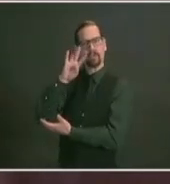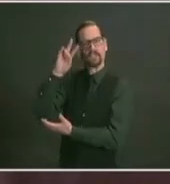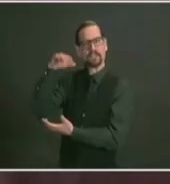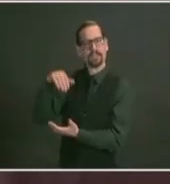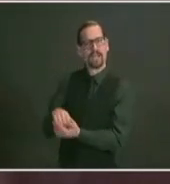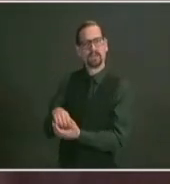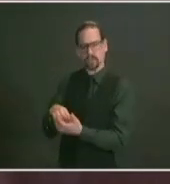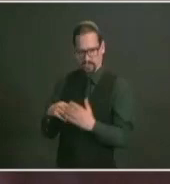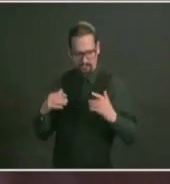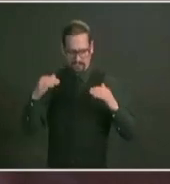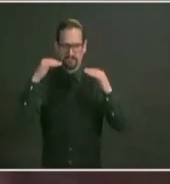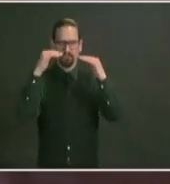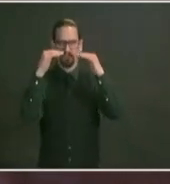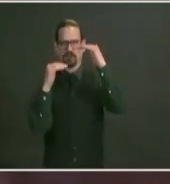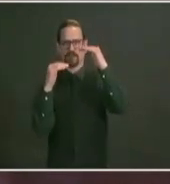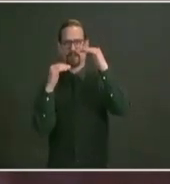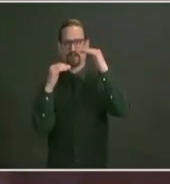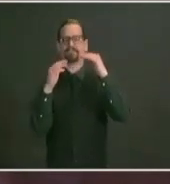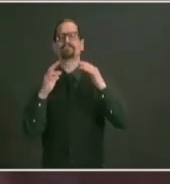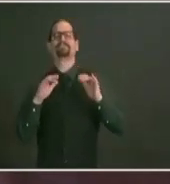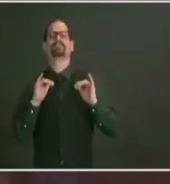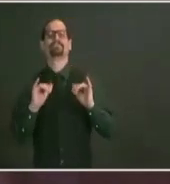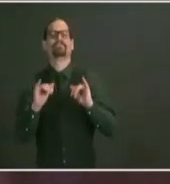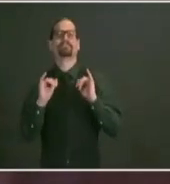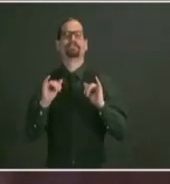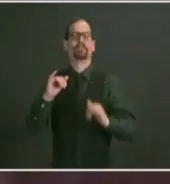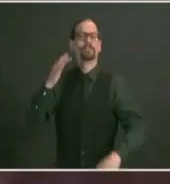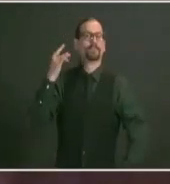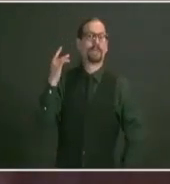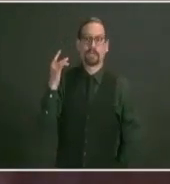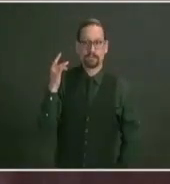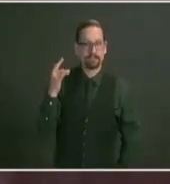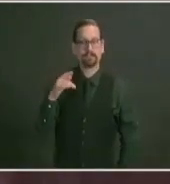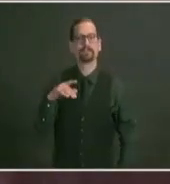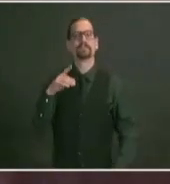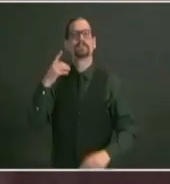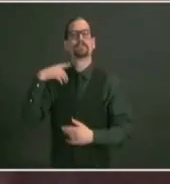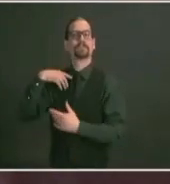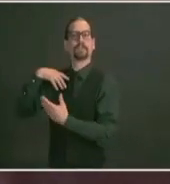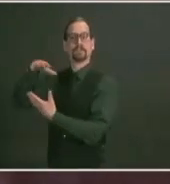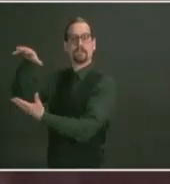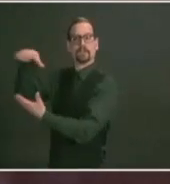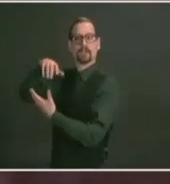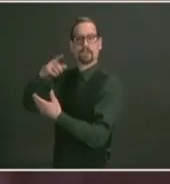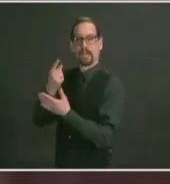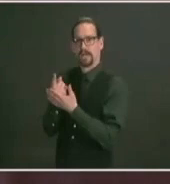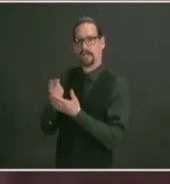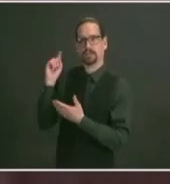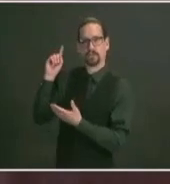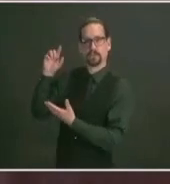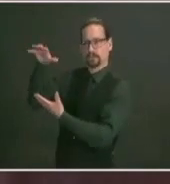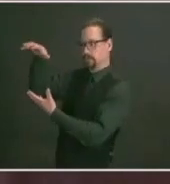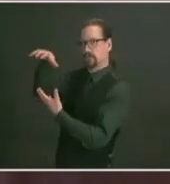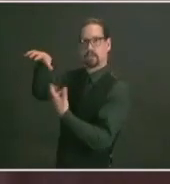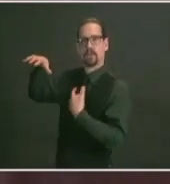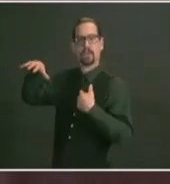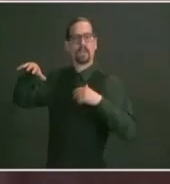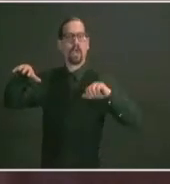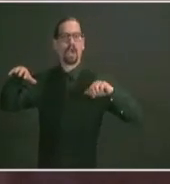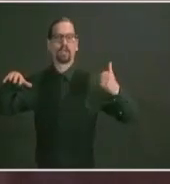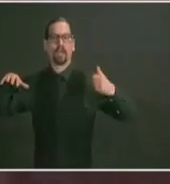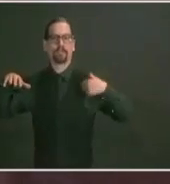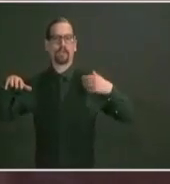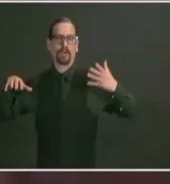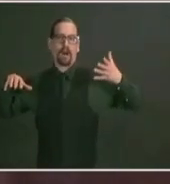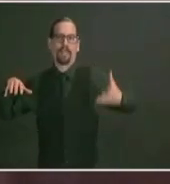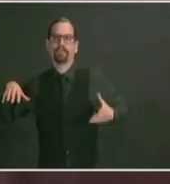that's because most of the vaccine that we administer this week arrived in rhode island last week in that same way most of the vaccine that arrives